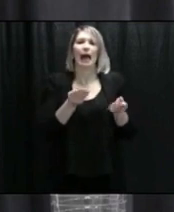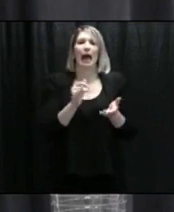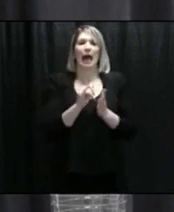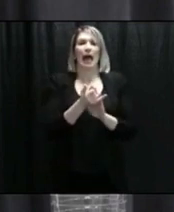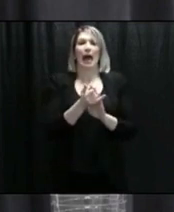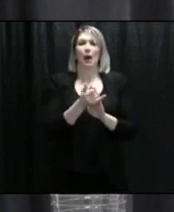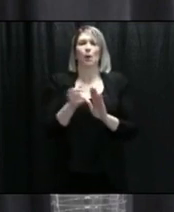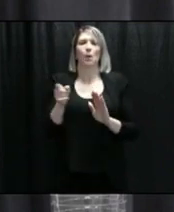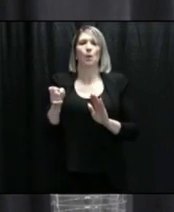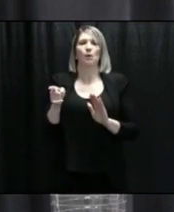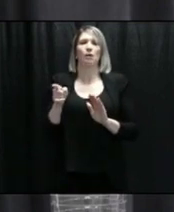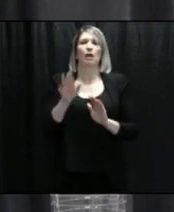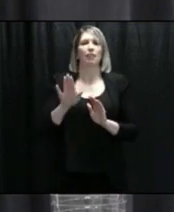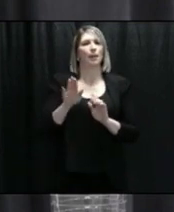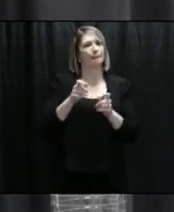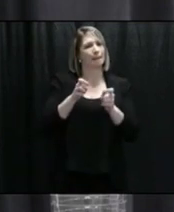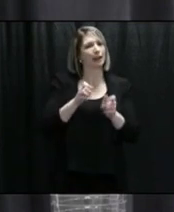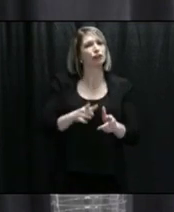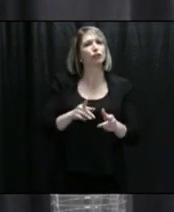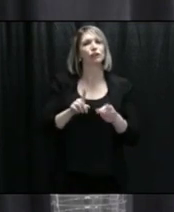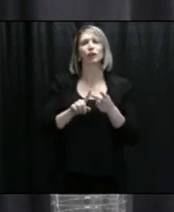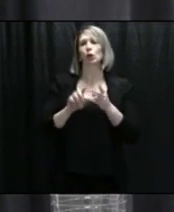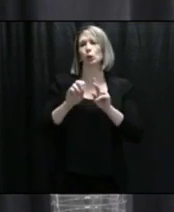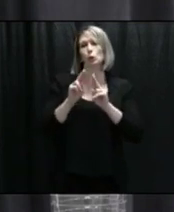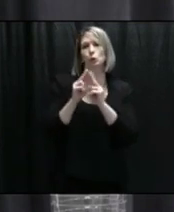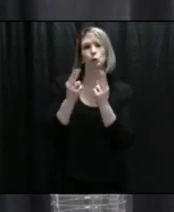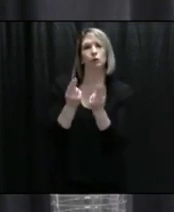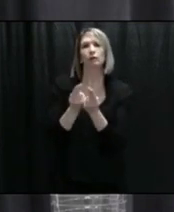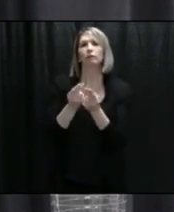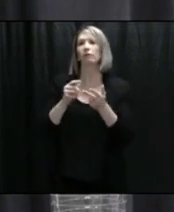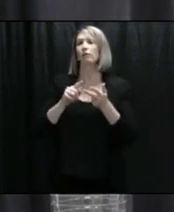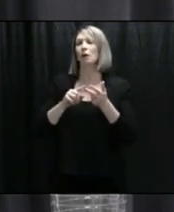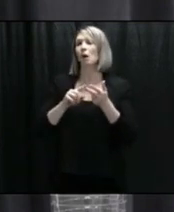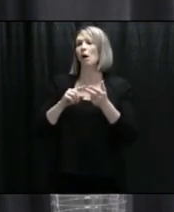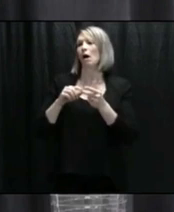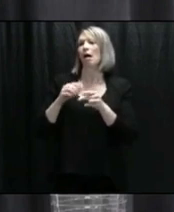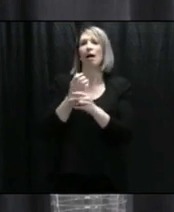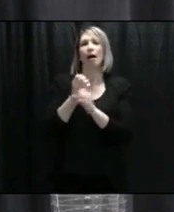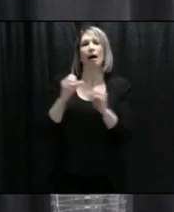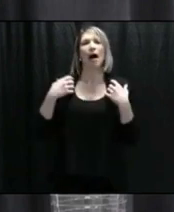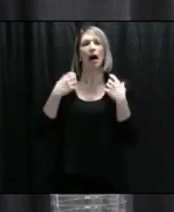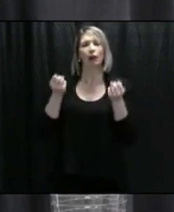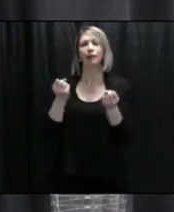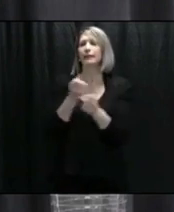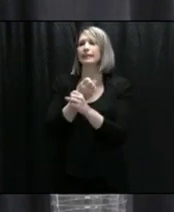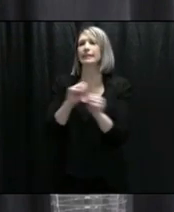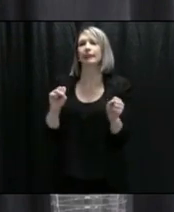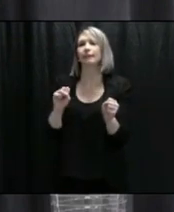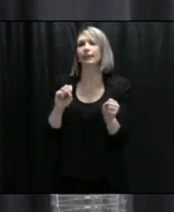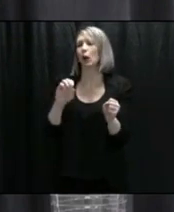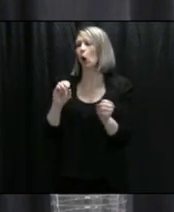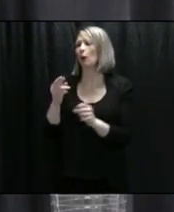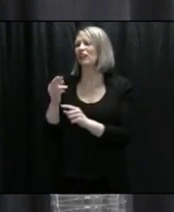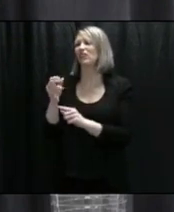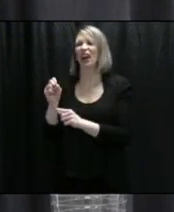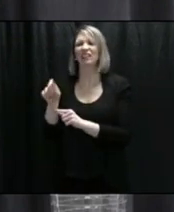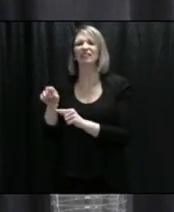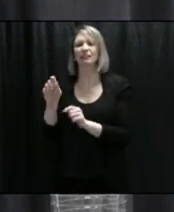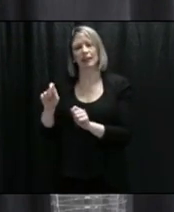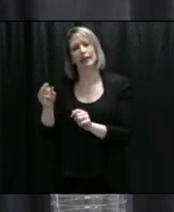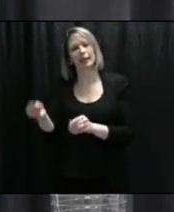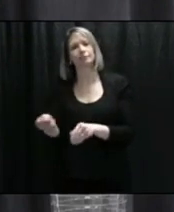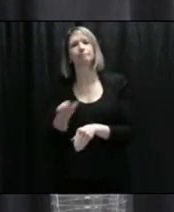through their managers, their union, or their occupational health and safety reps. But I've not been made aware of any